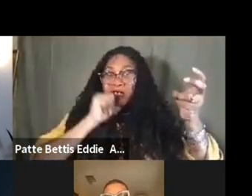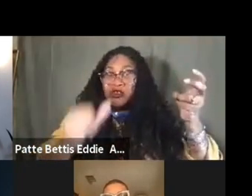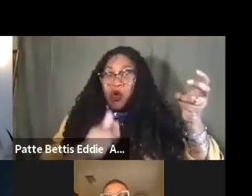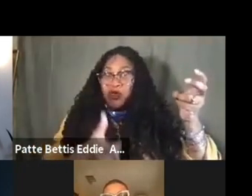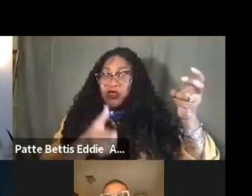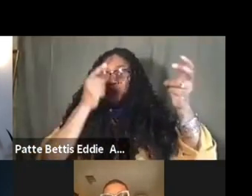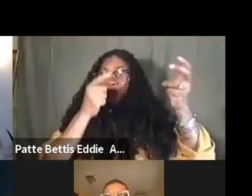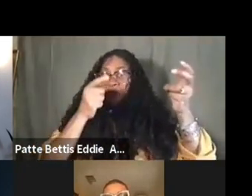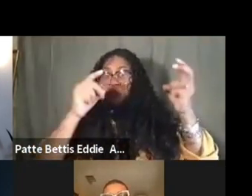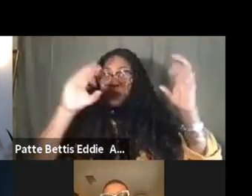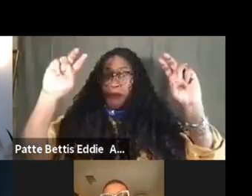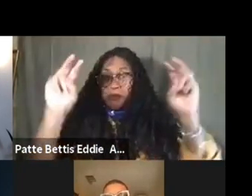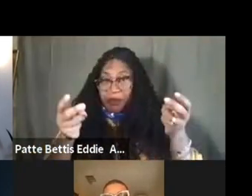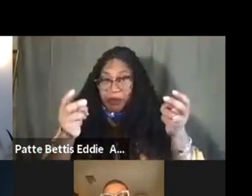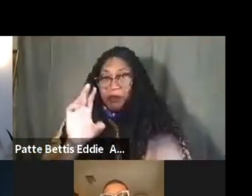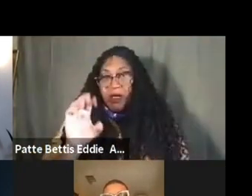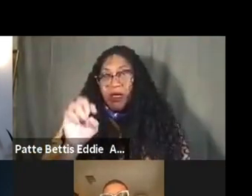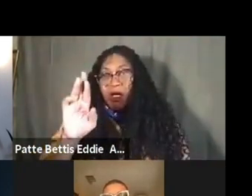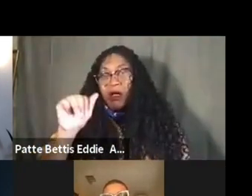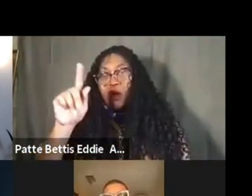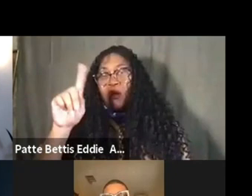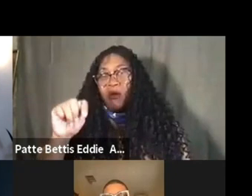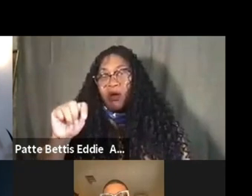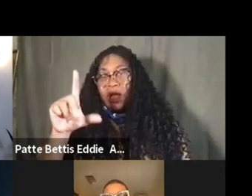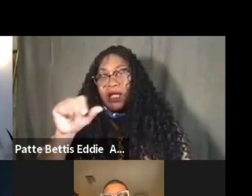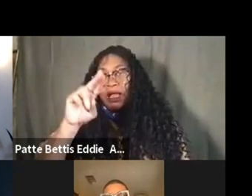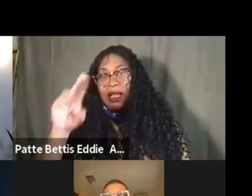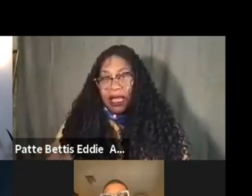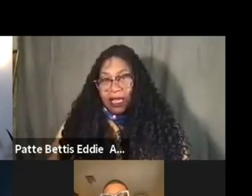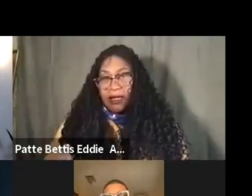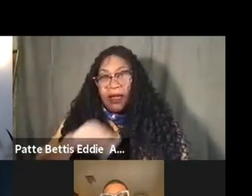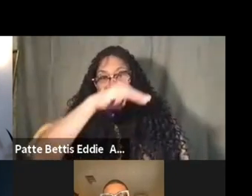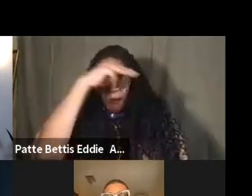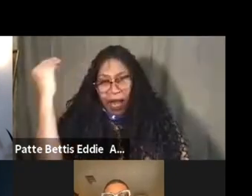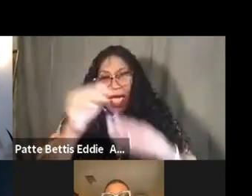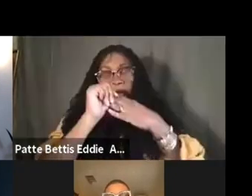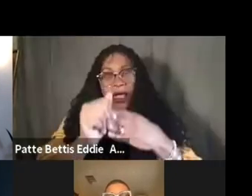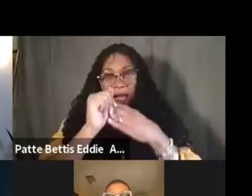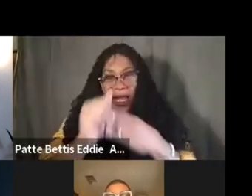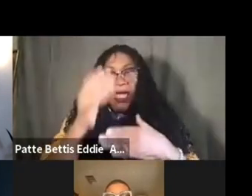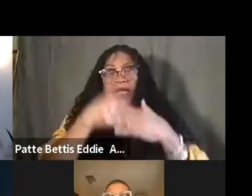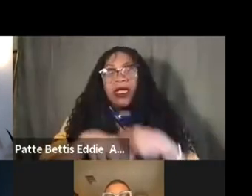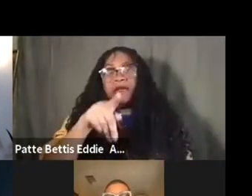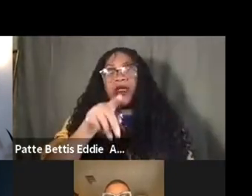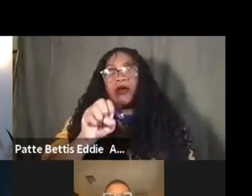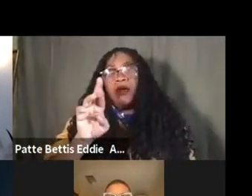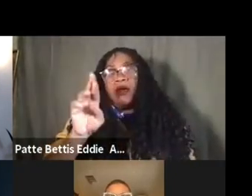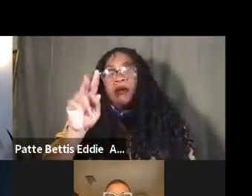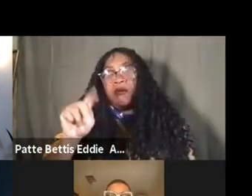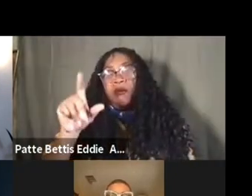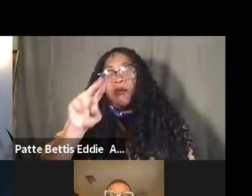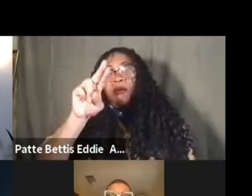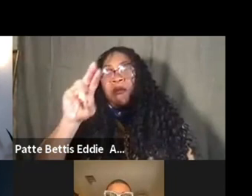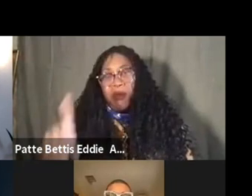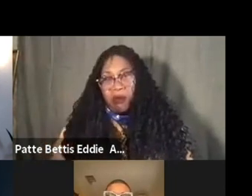a Black-led and community-driven nonprofit in Portland, Oregon, that advocates for